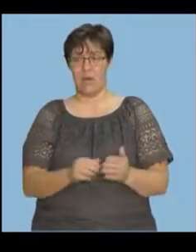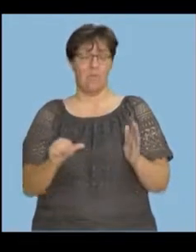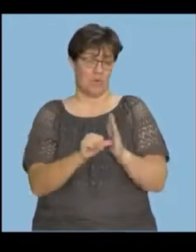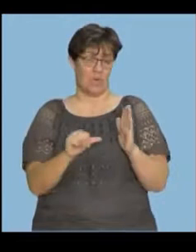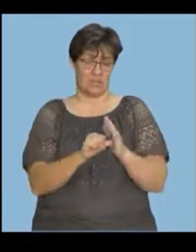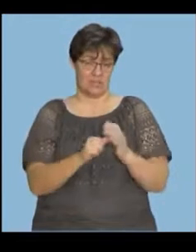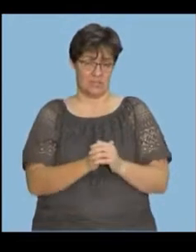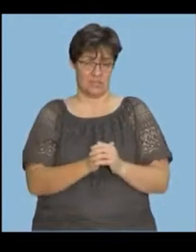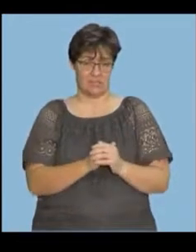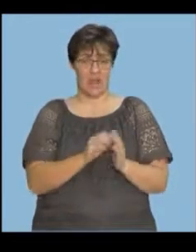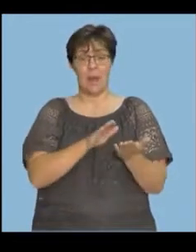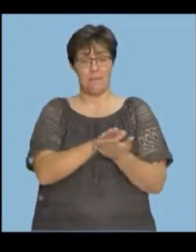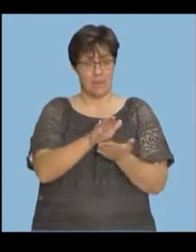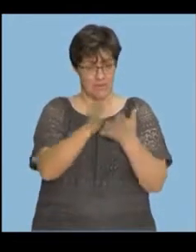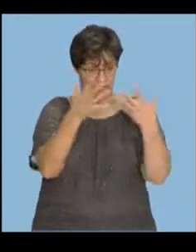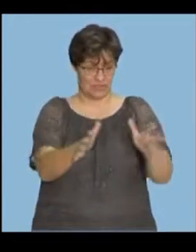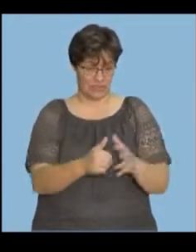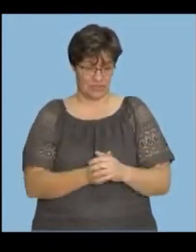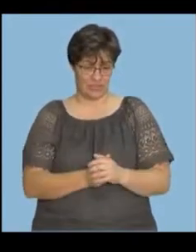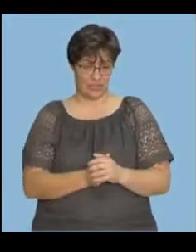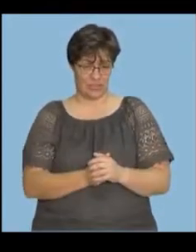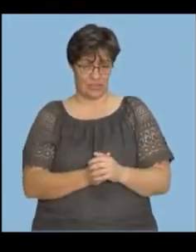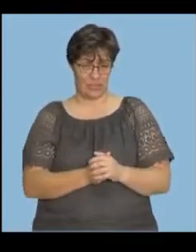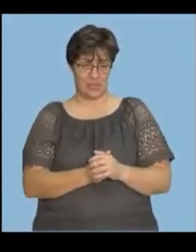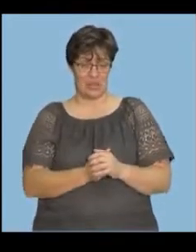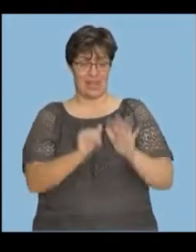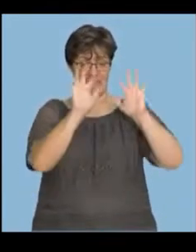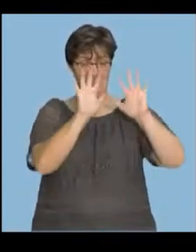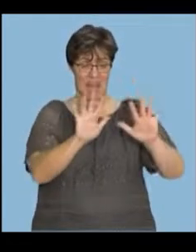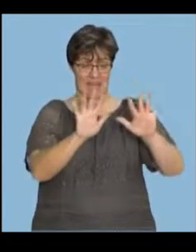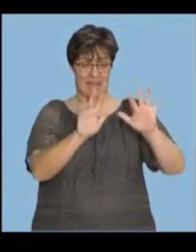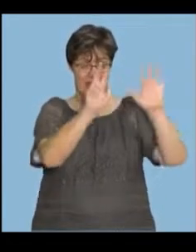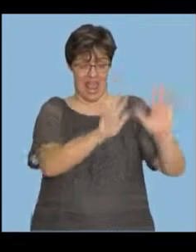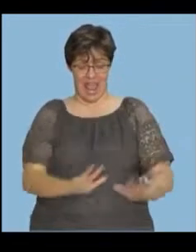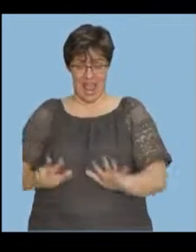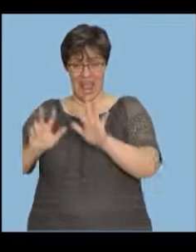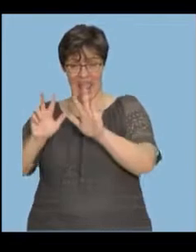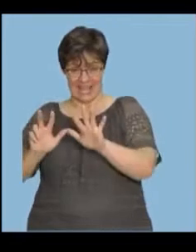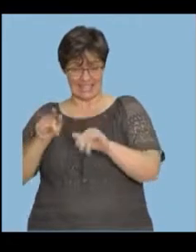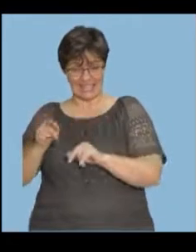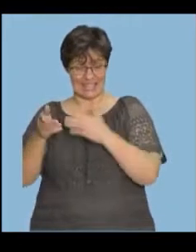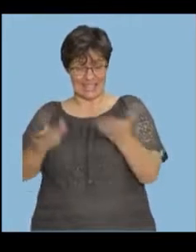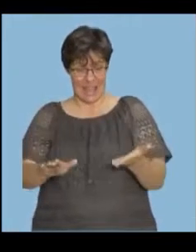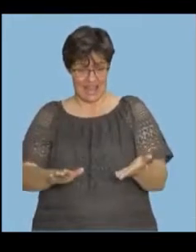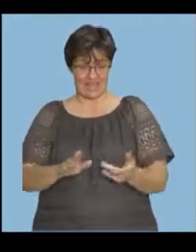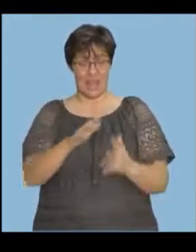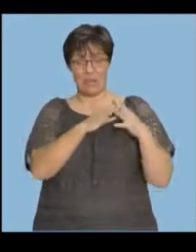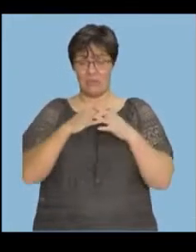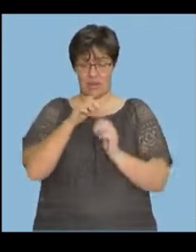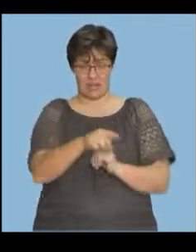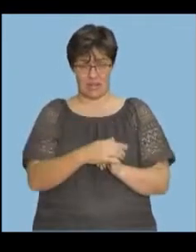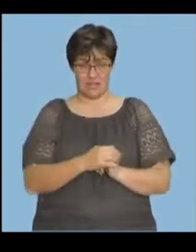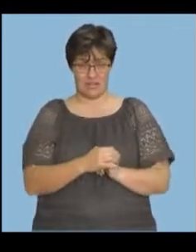mean, this has been published there. Eight out of 10 COVID-19 deaths reported in the U.S. have been